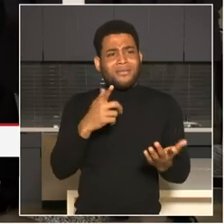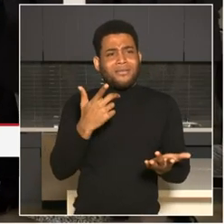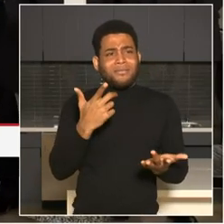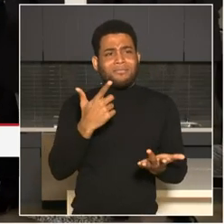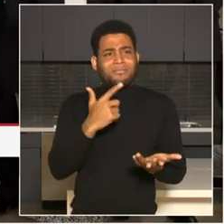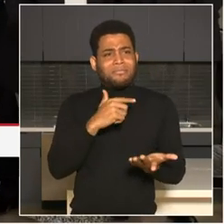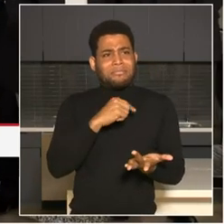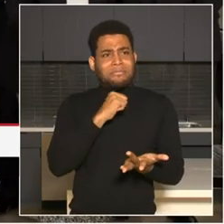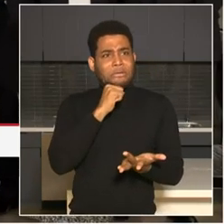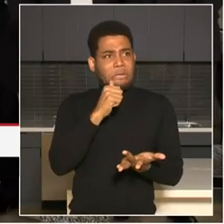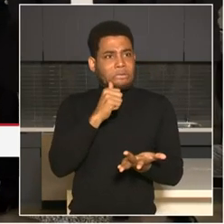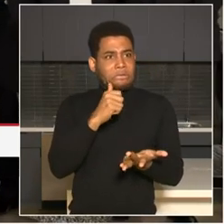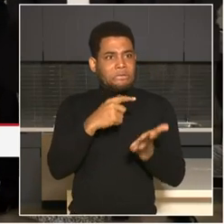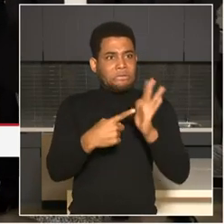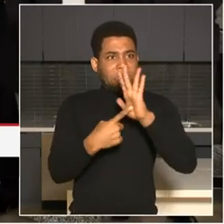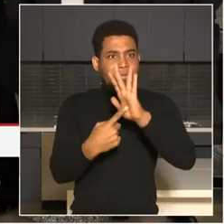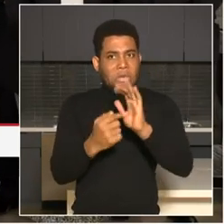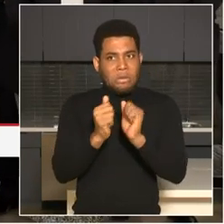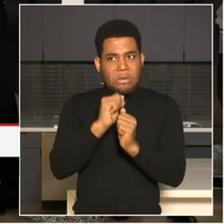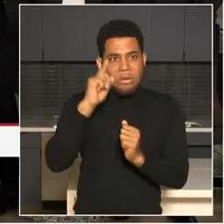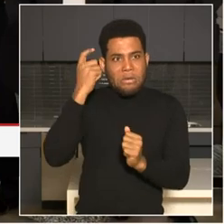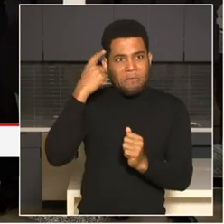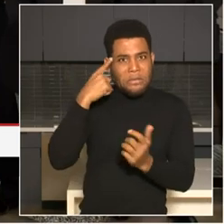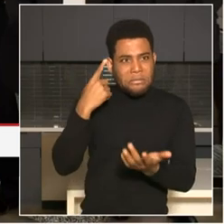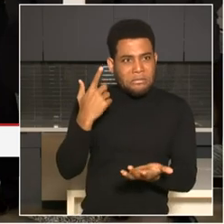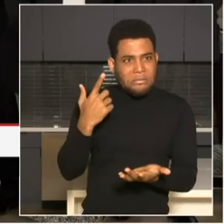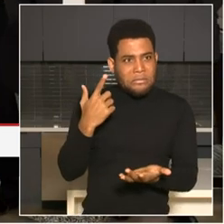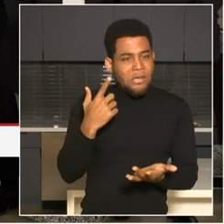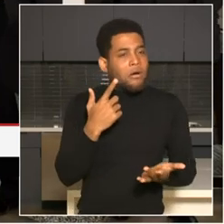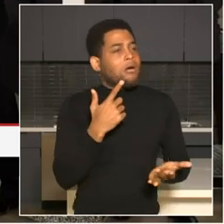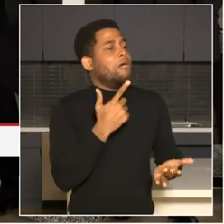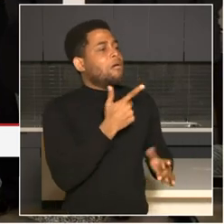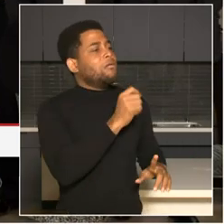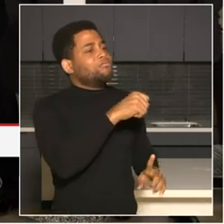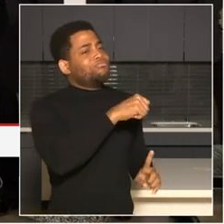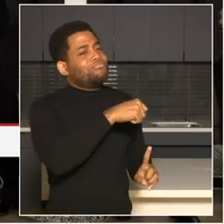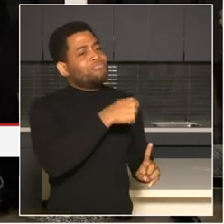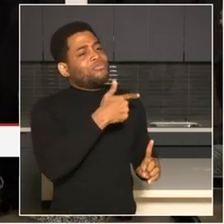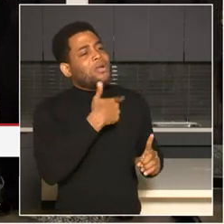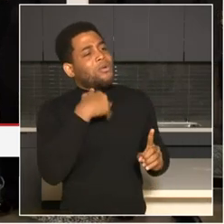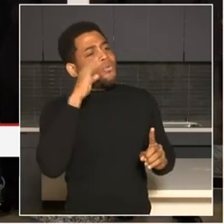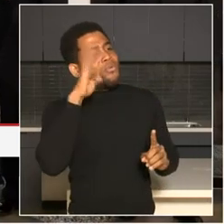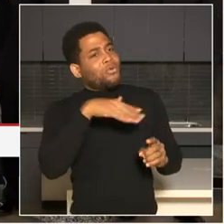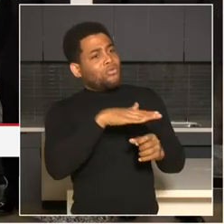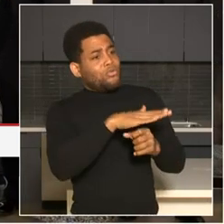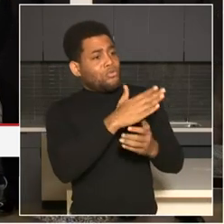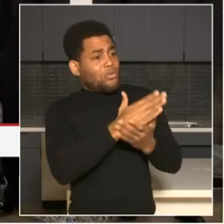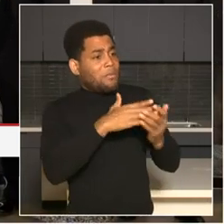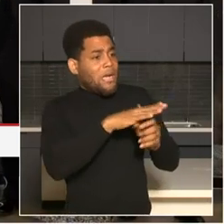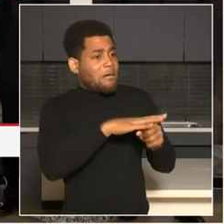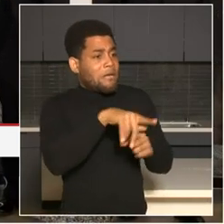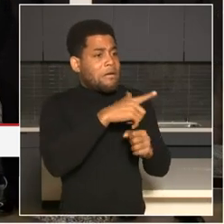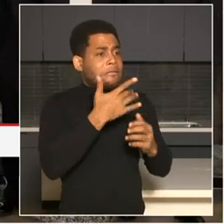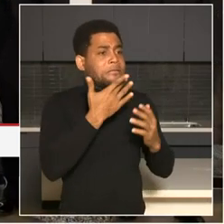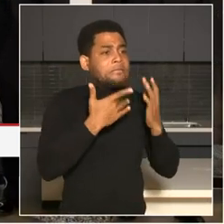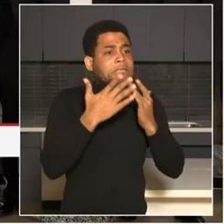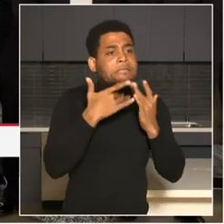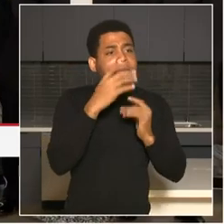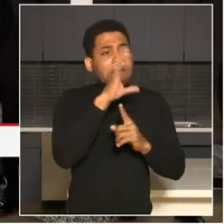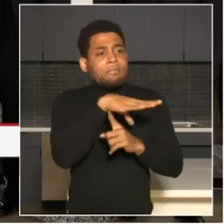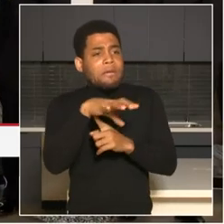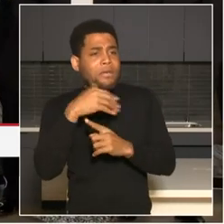there are areas in the city that are unrepresented, but we are working very diligently with the procurement of the cameras that we currently have.